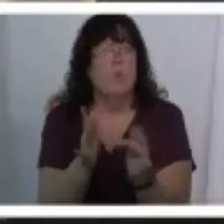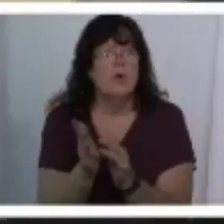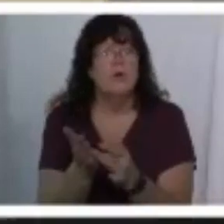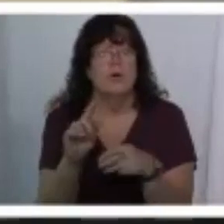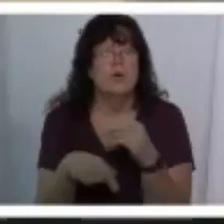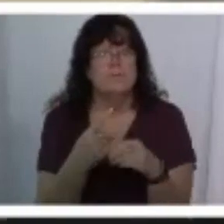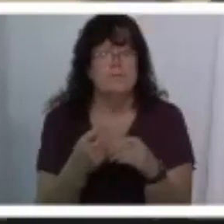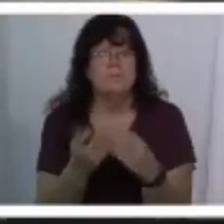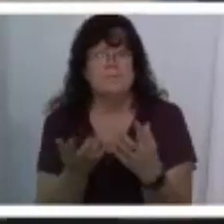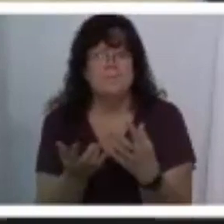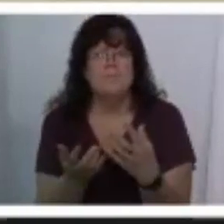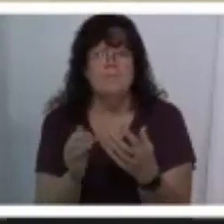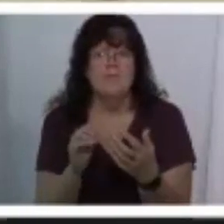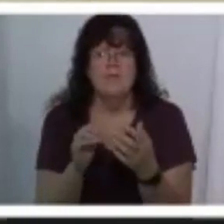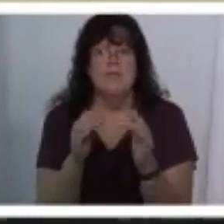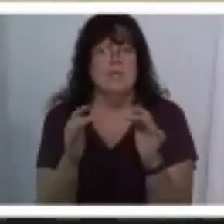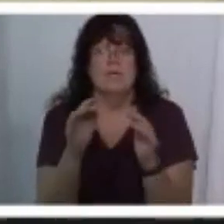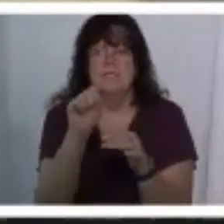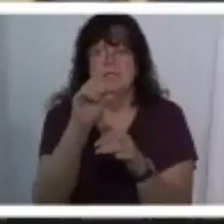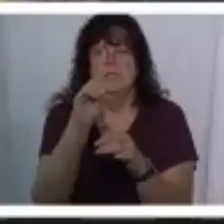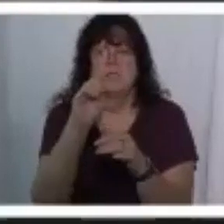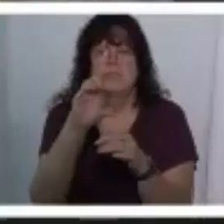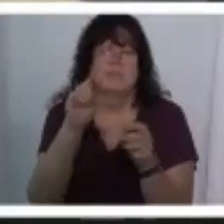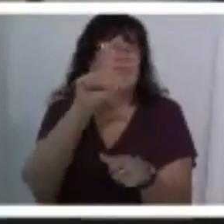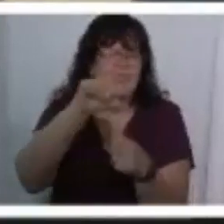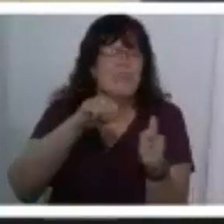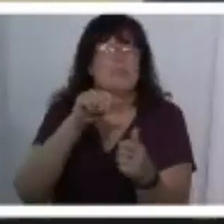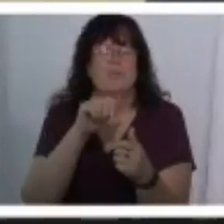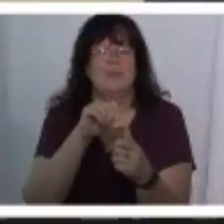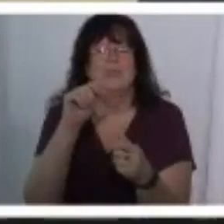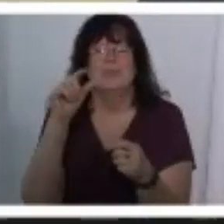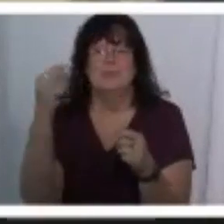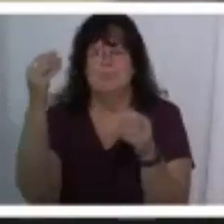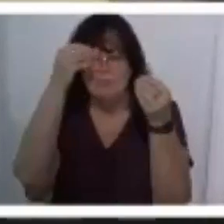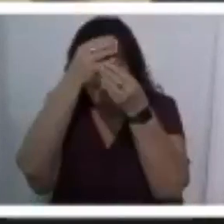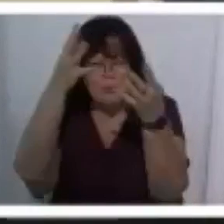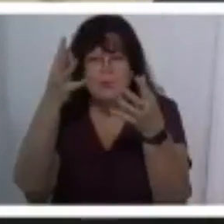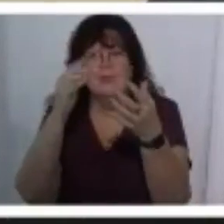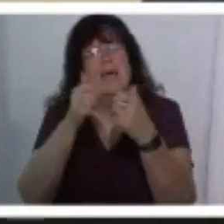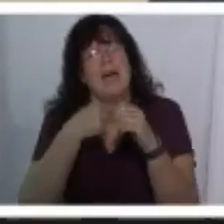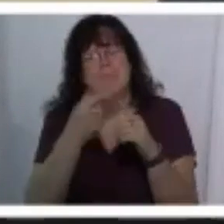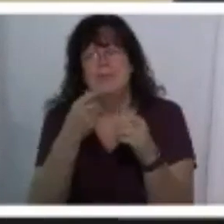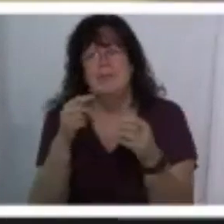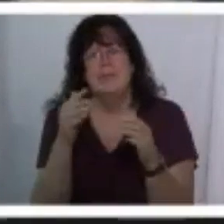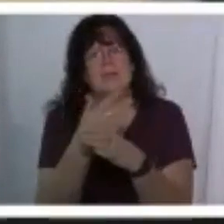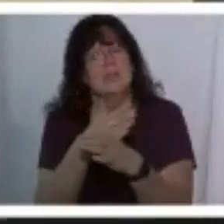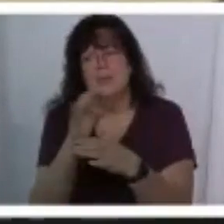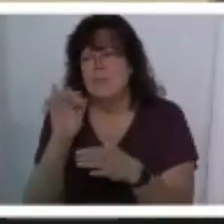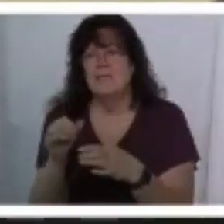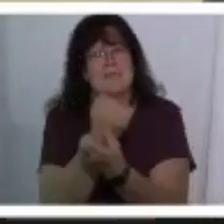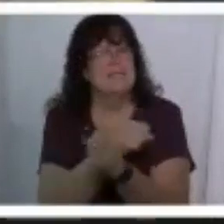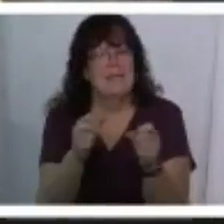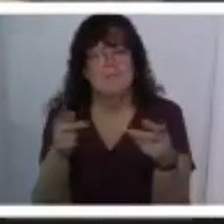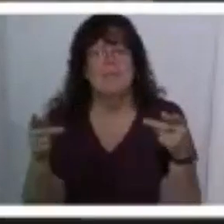the word how do we uh social media at work uh with our friends and our family how do we spread the word that this is a safe